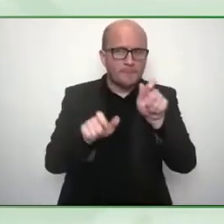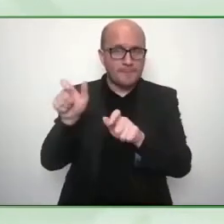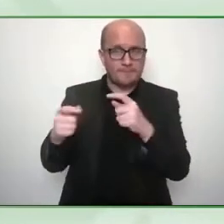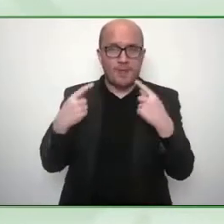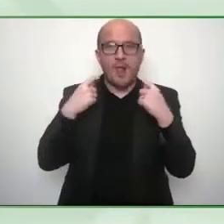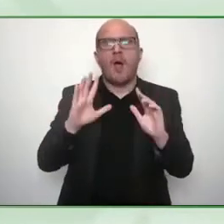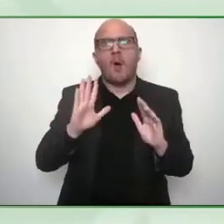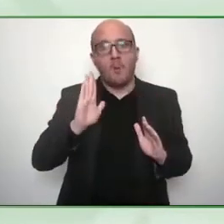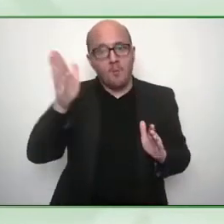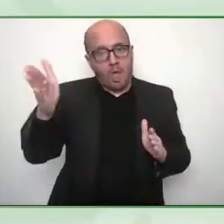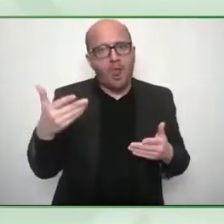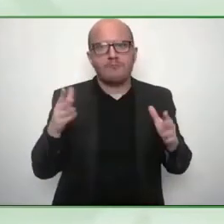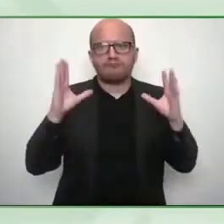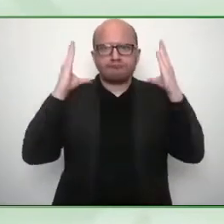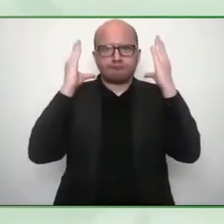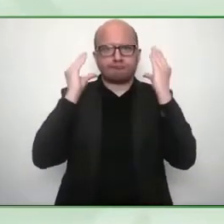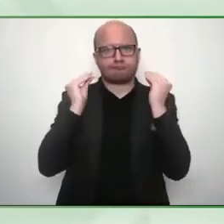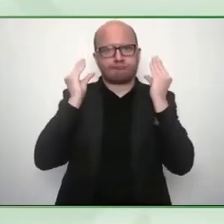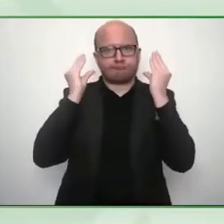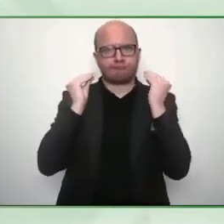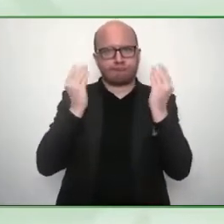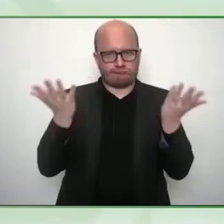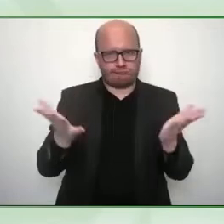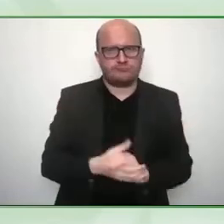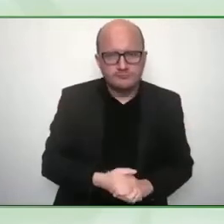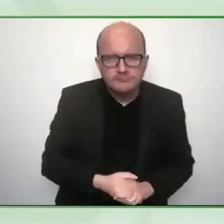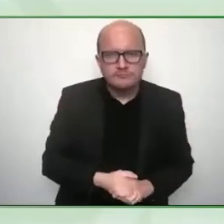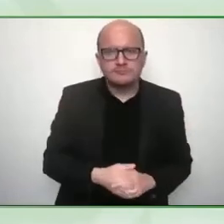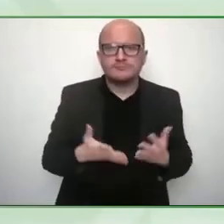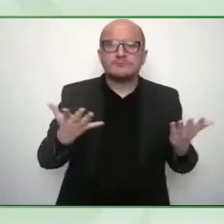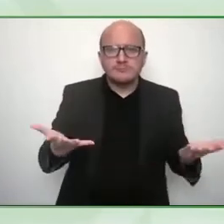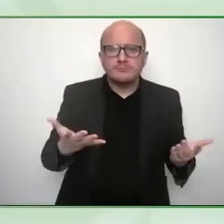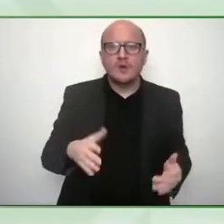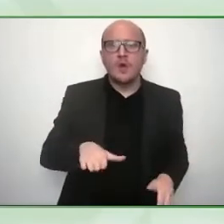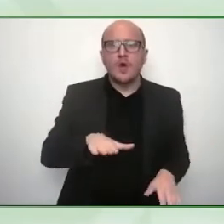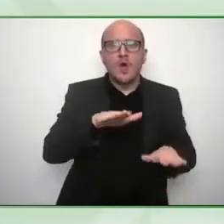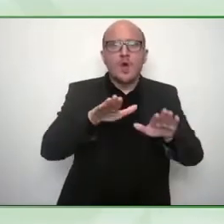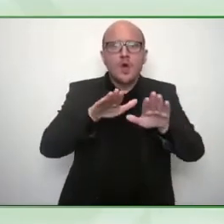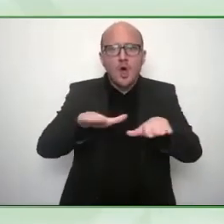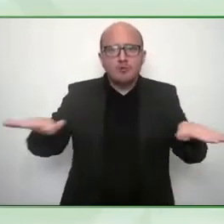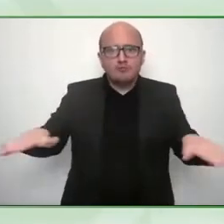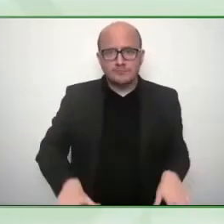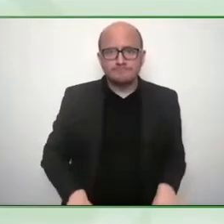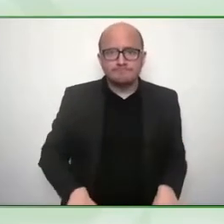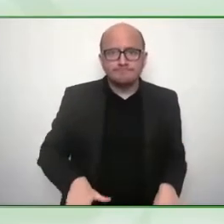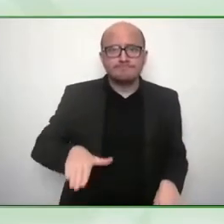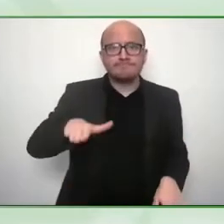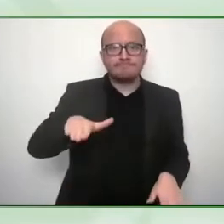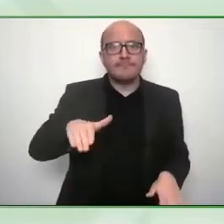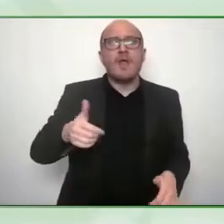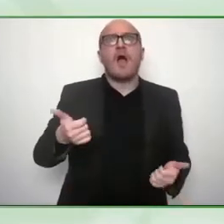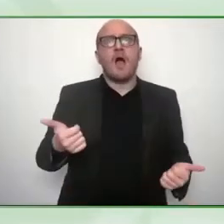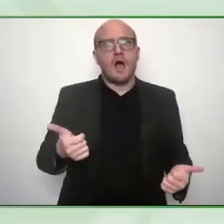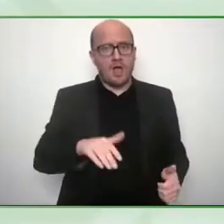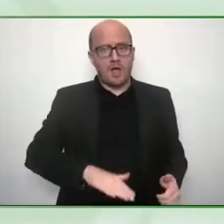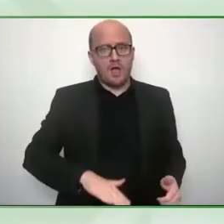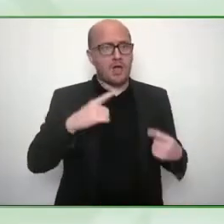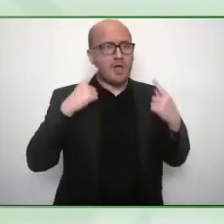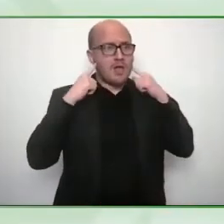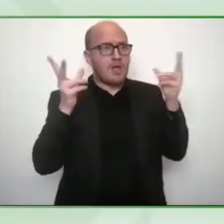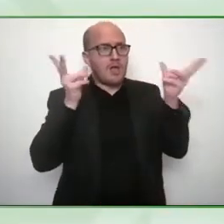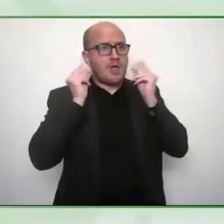hearing is what gives people access to education to uh socioeconomic